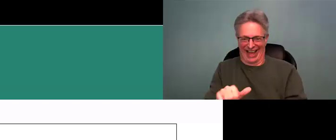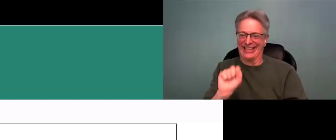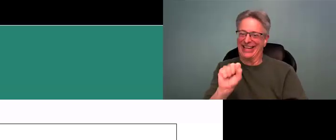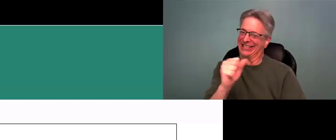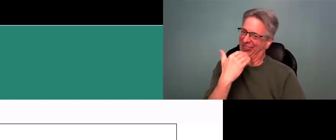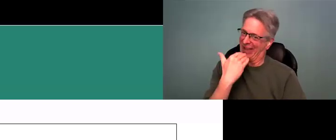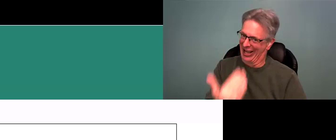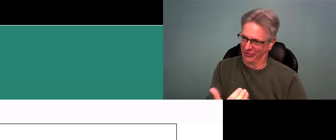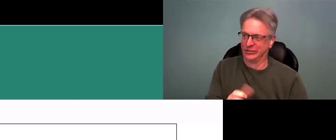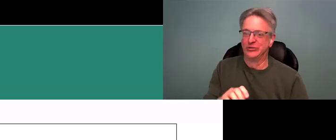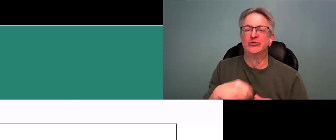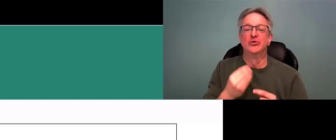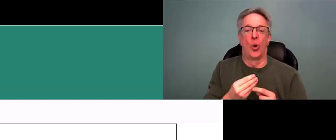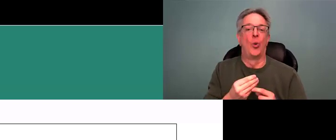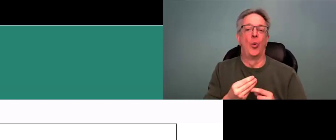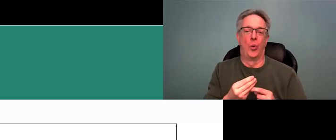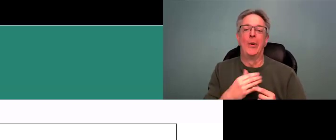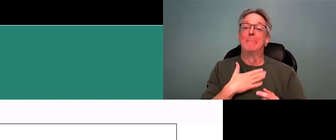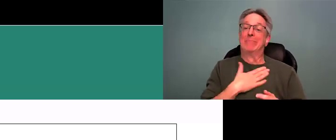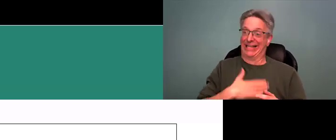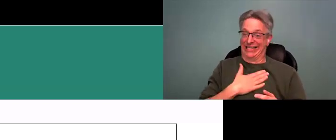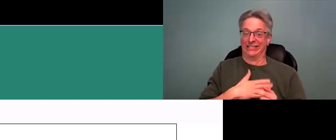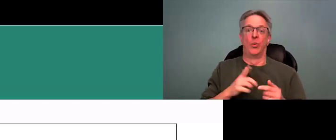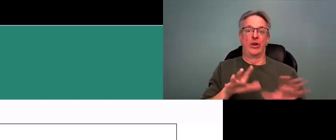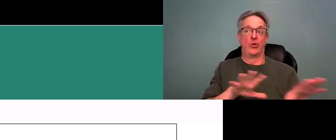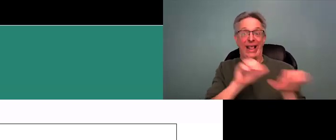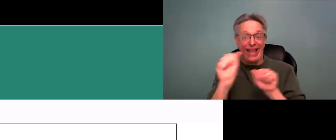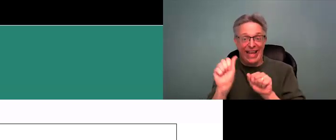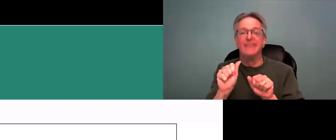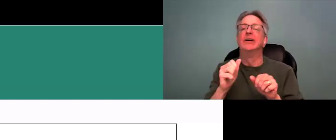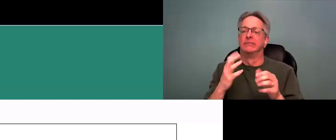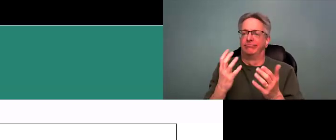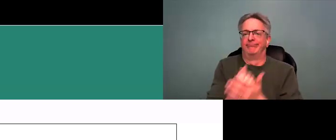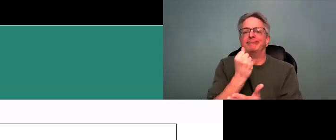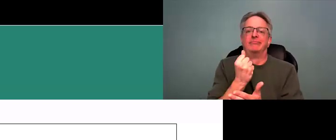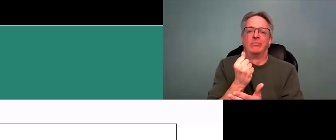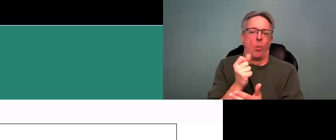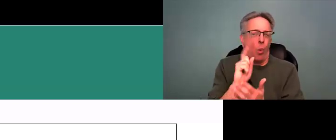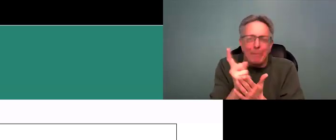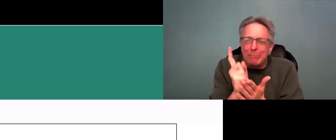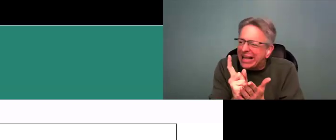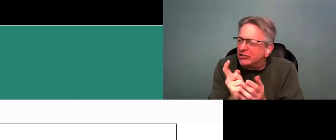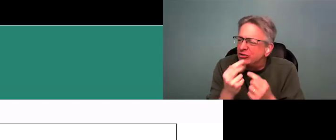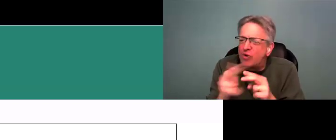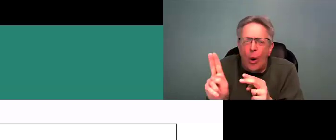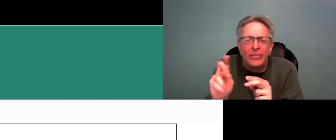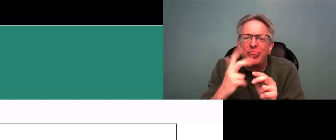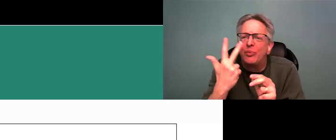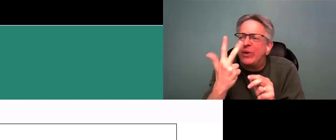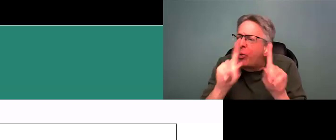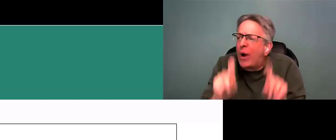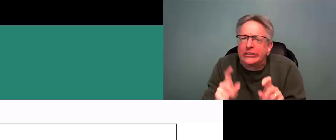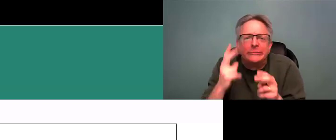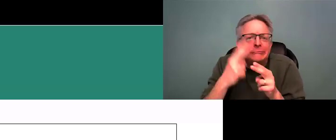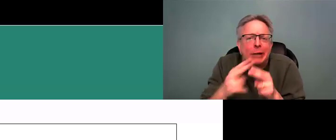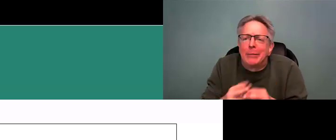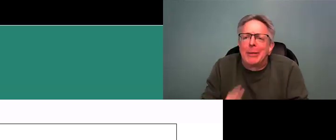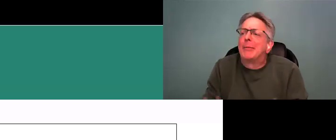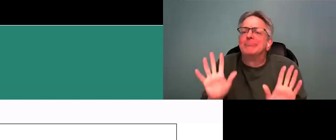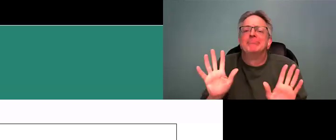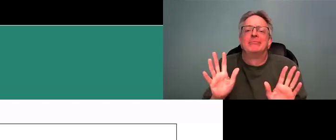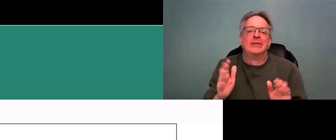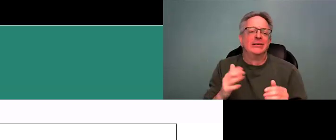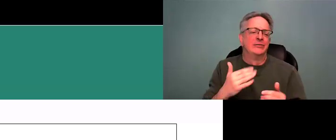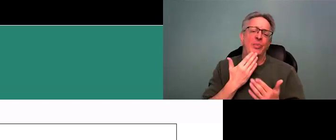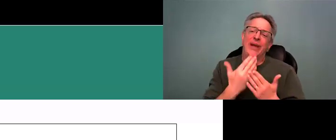that's correct. Yes. I realize that as I said it. Thank you. Yes. So please, when you exit the meeting, that's going to pop up that survey. It'll take